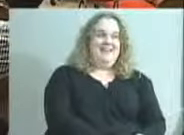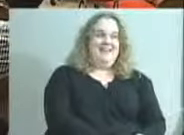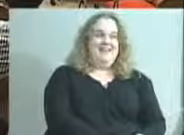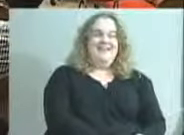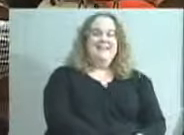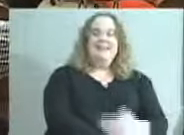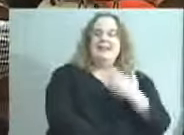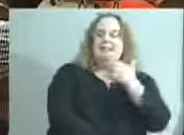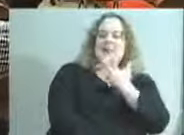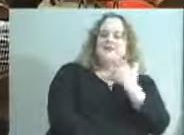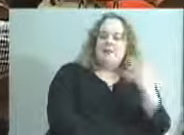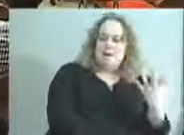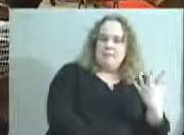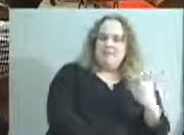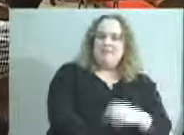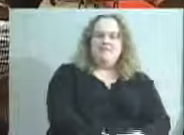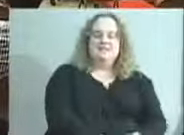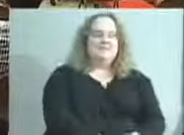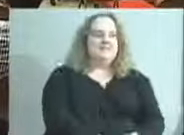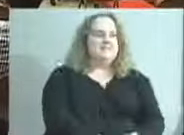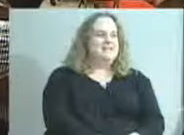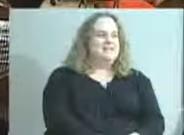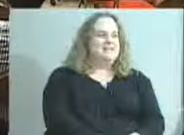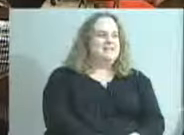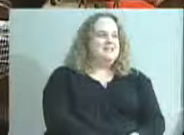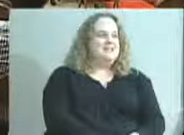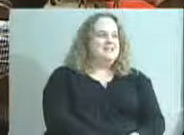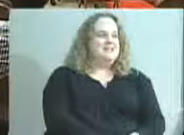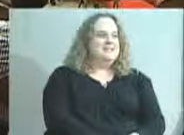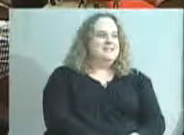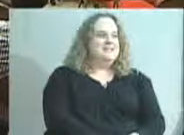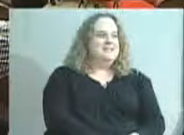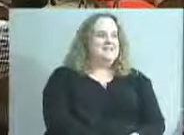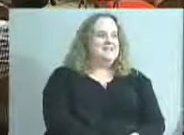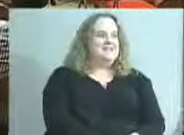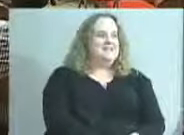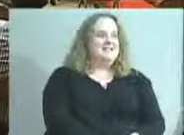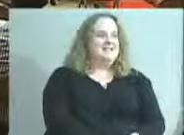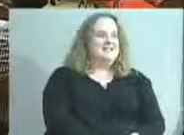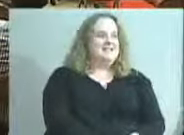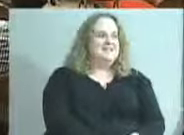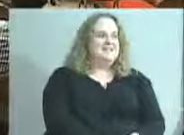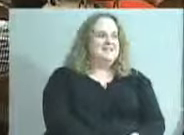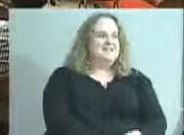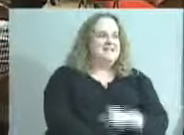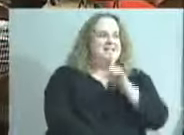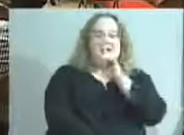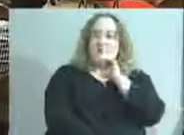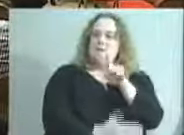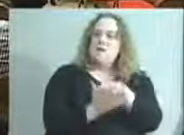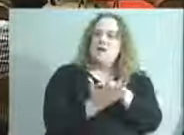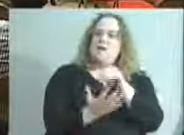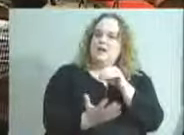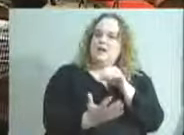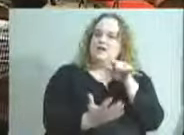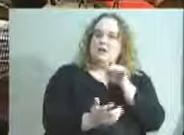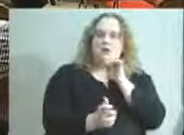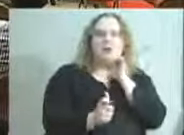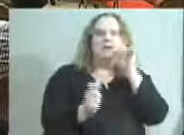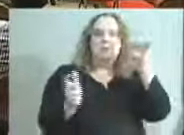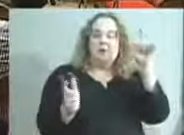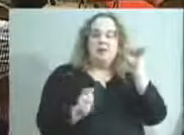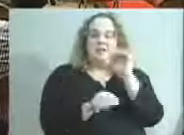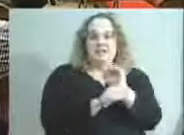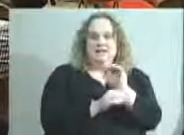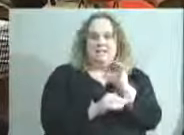Thank you very much. So I am learning. I mean, those who are at dinner know that it has been a surprising evening.